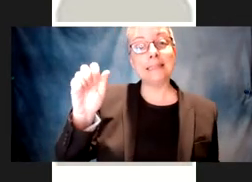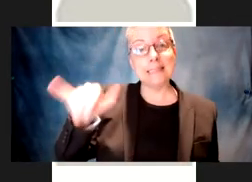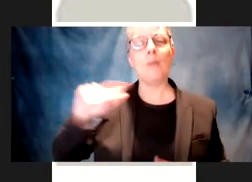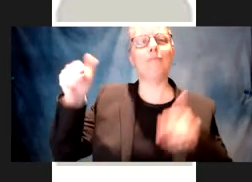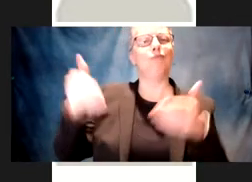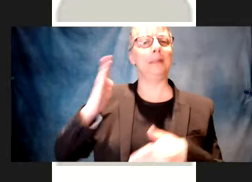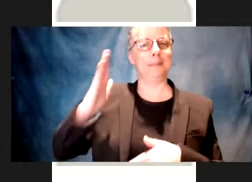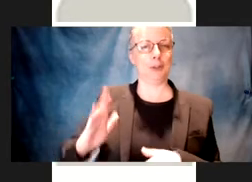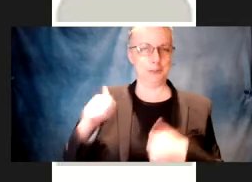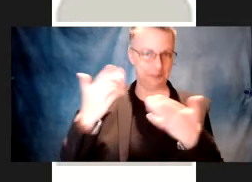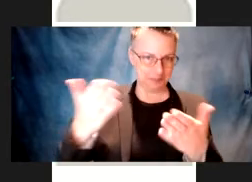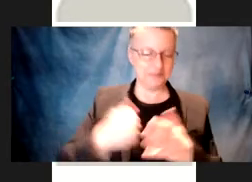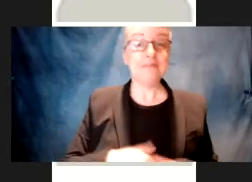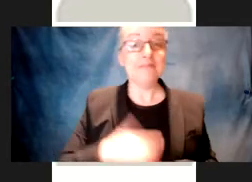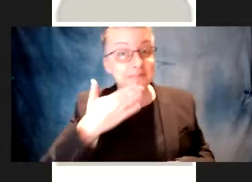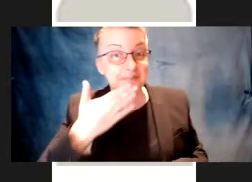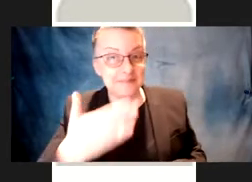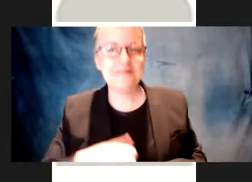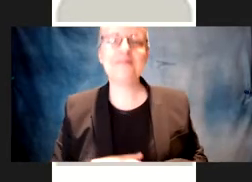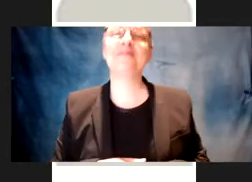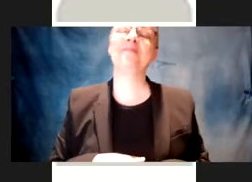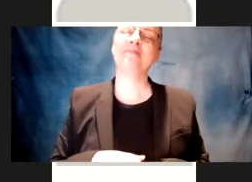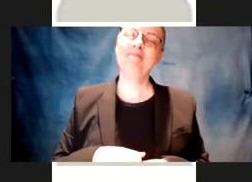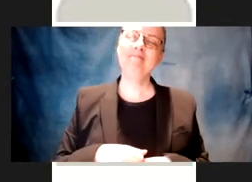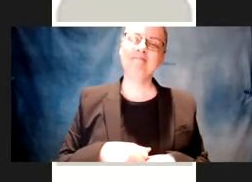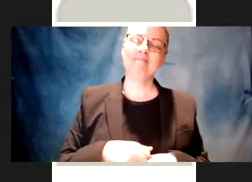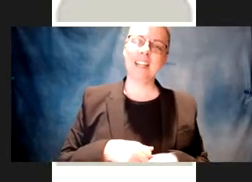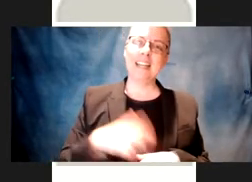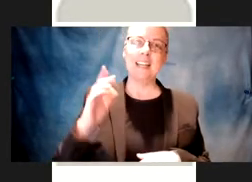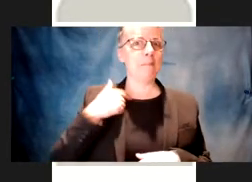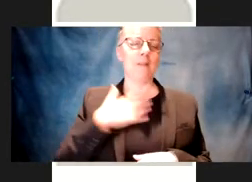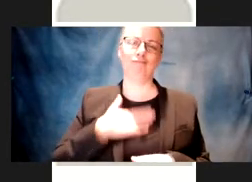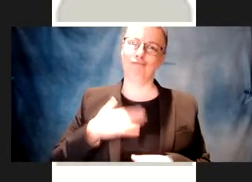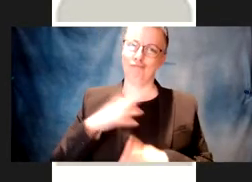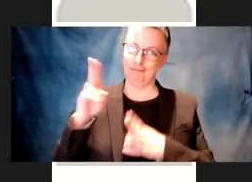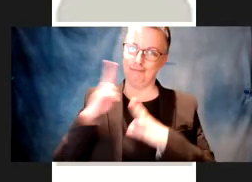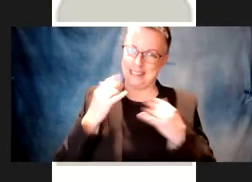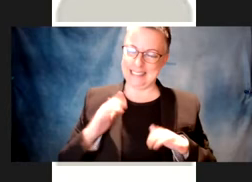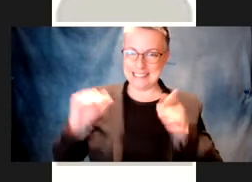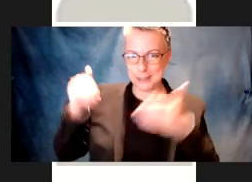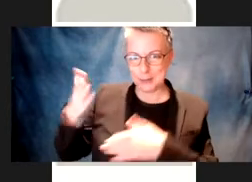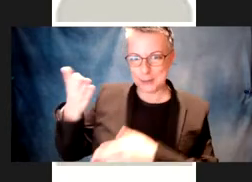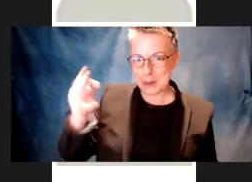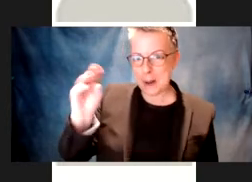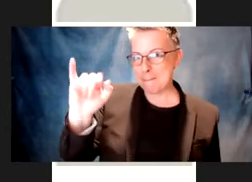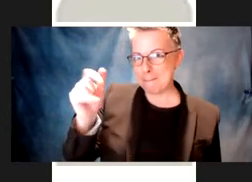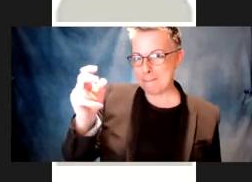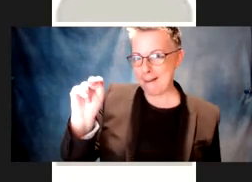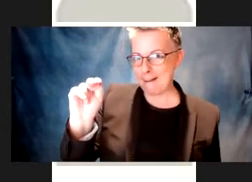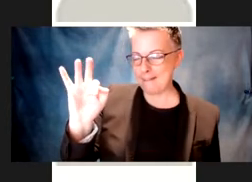won't say very much. I'll just turn it over to Professor Lindsay, who will be introducing our speaker. Thanks so much, Charles.